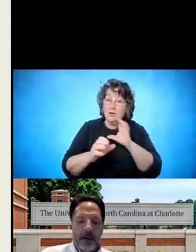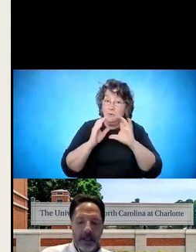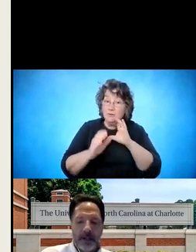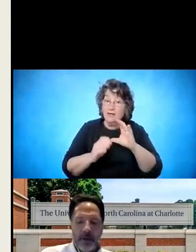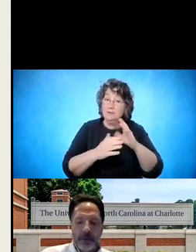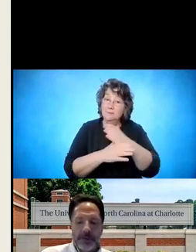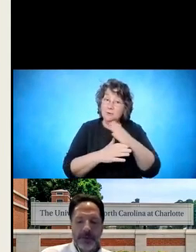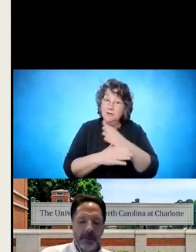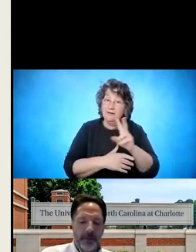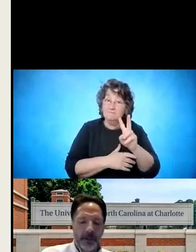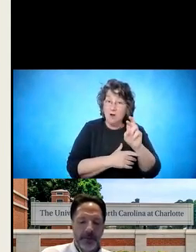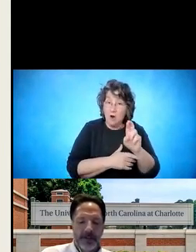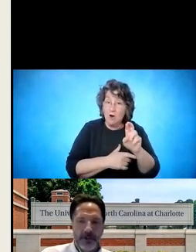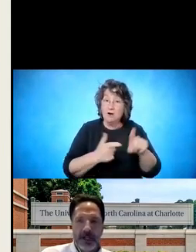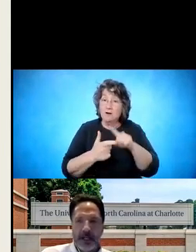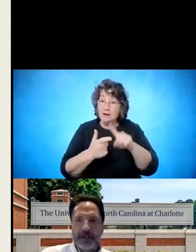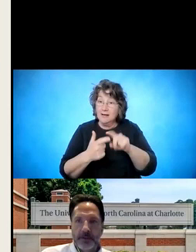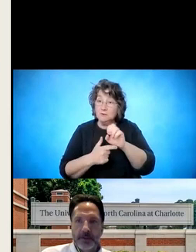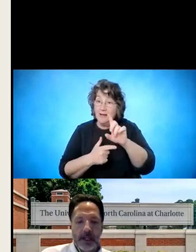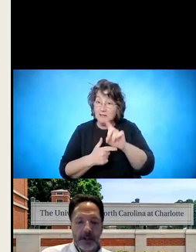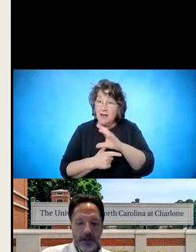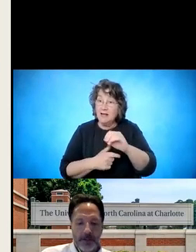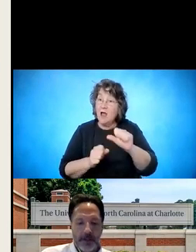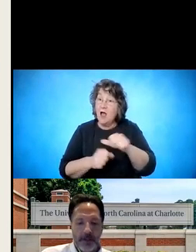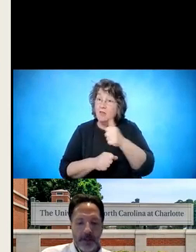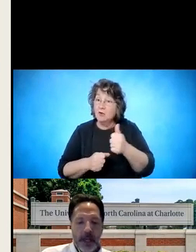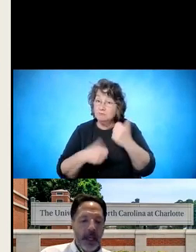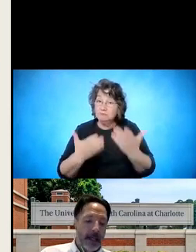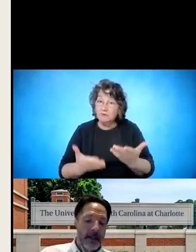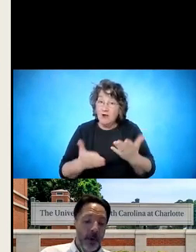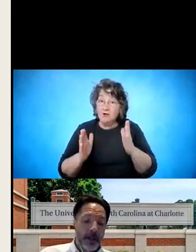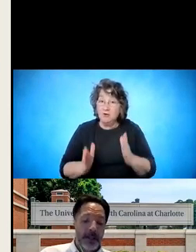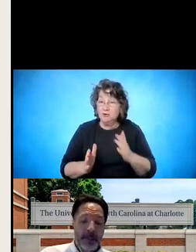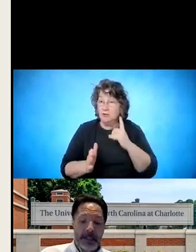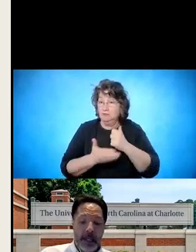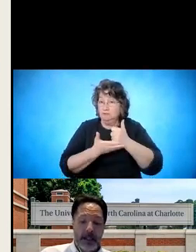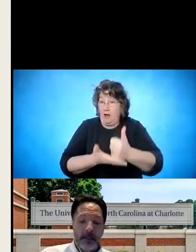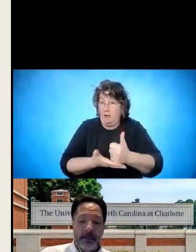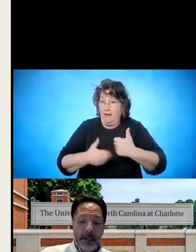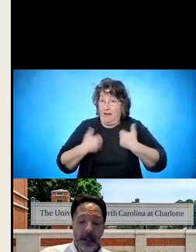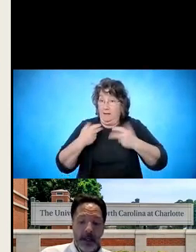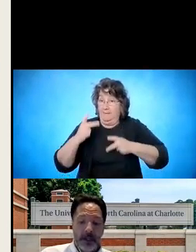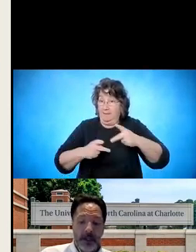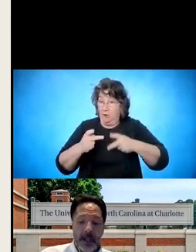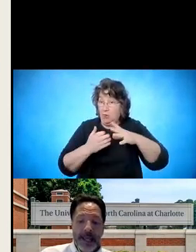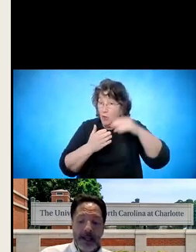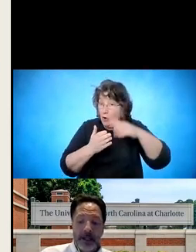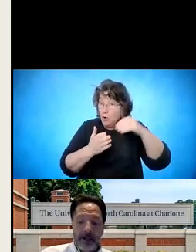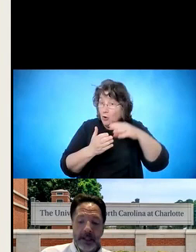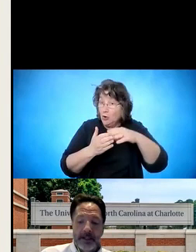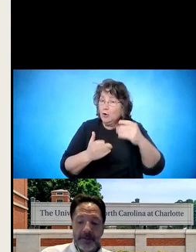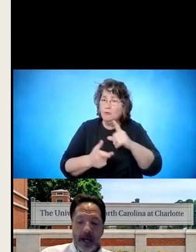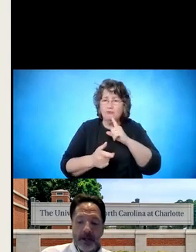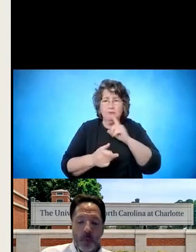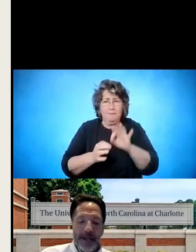and all our stakeholders who support transition age students and youth. It's important to maintain communication and